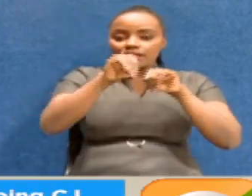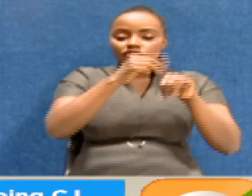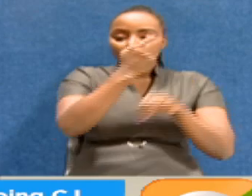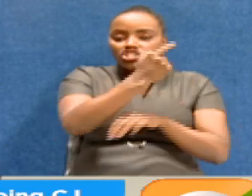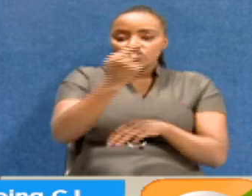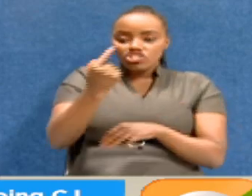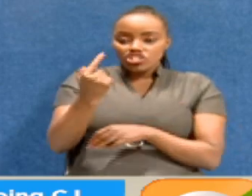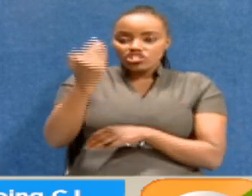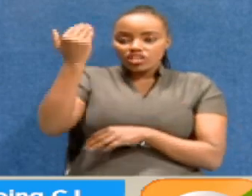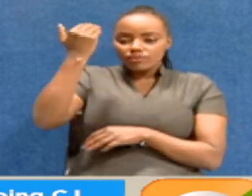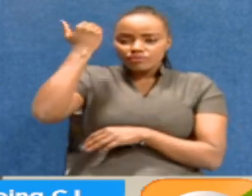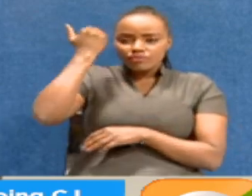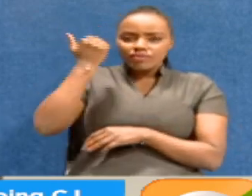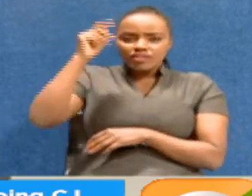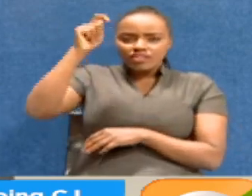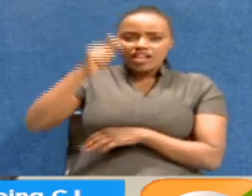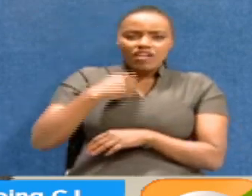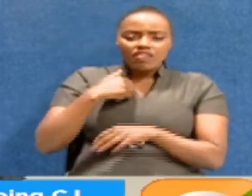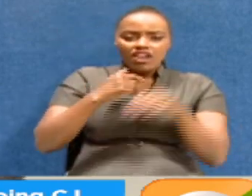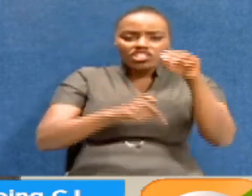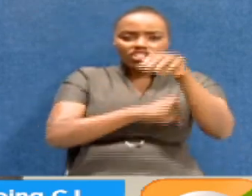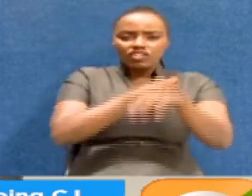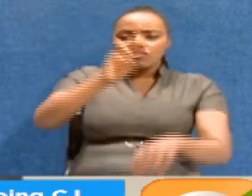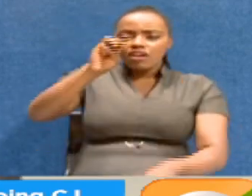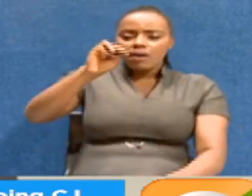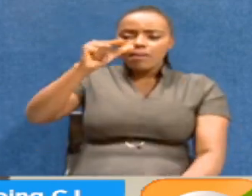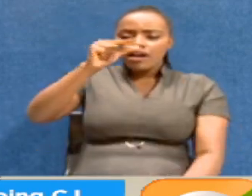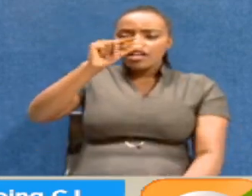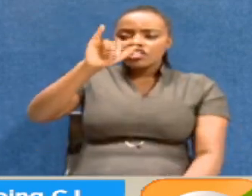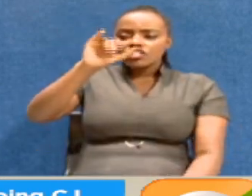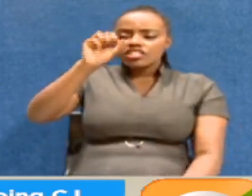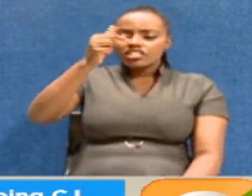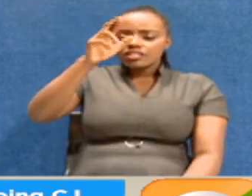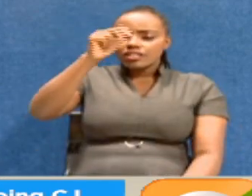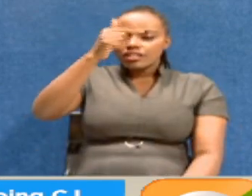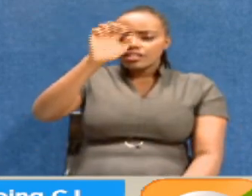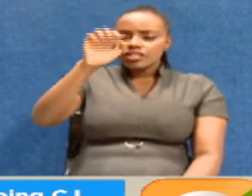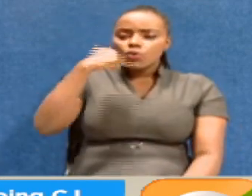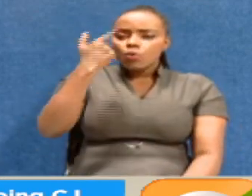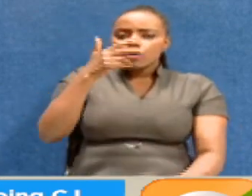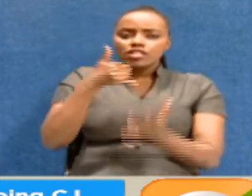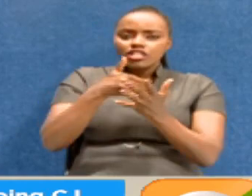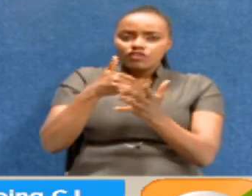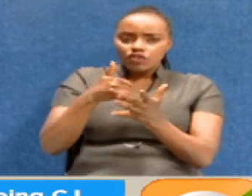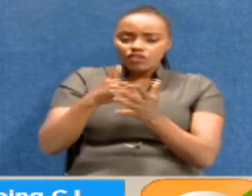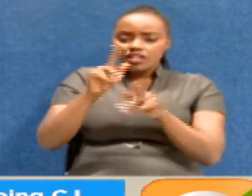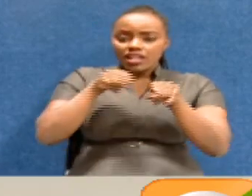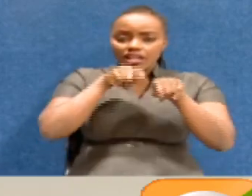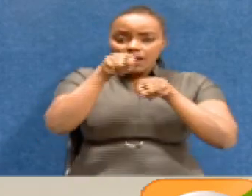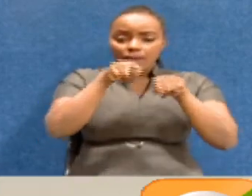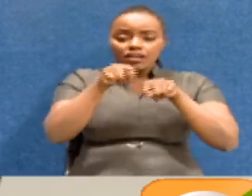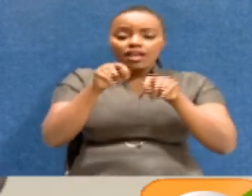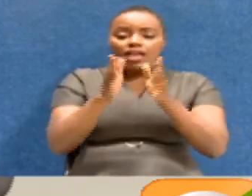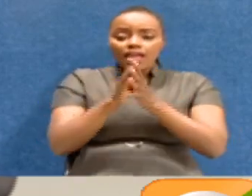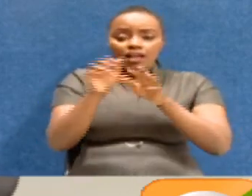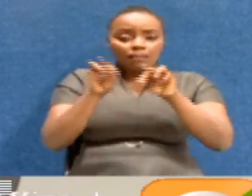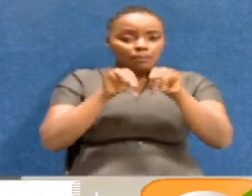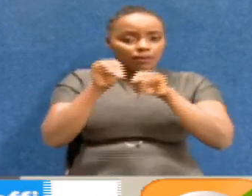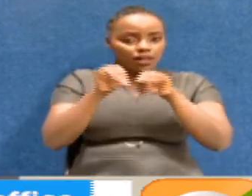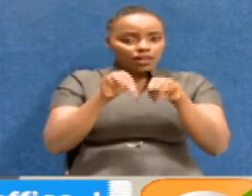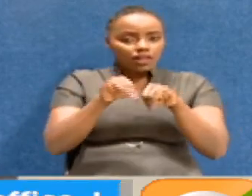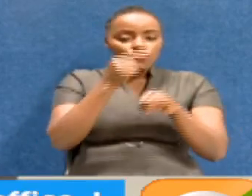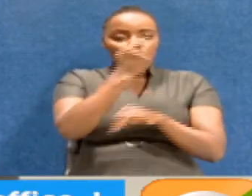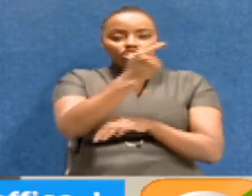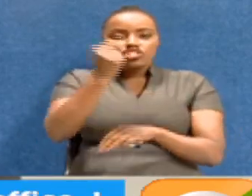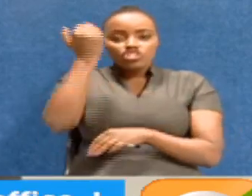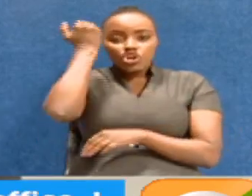magistrate's court has a chief magistrate or magistrate in charge, again, who's involved in administration and management. At